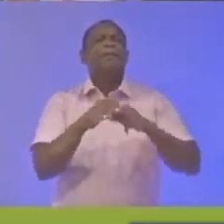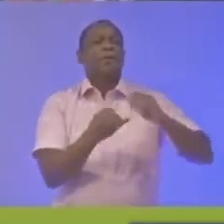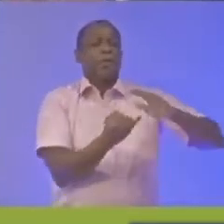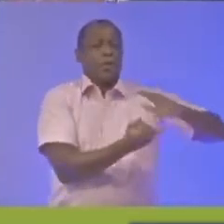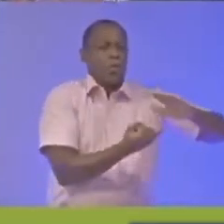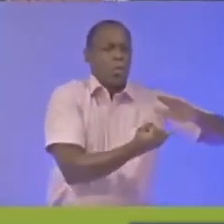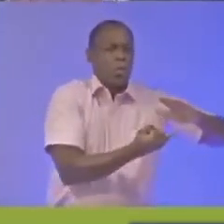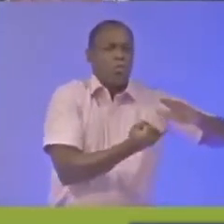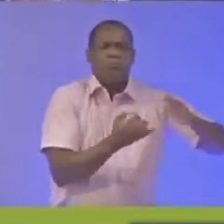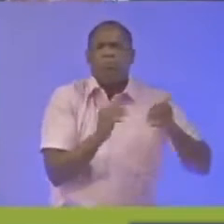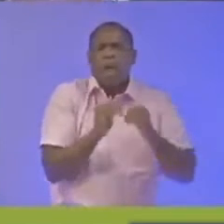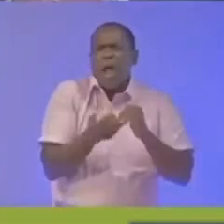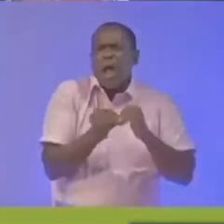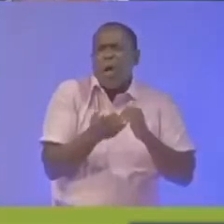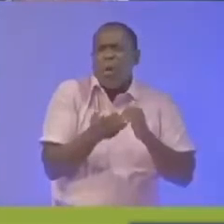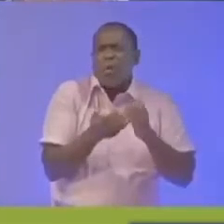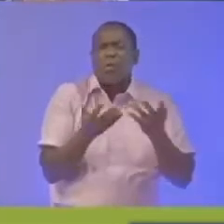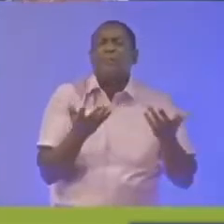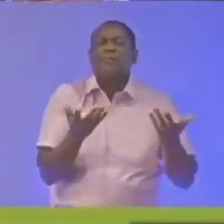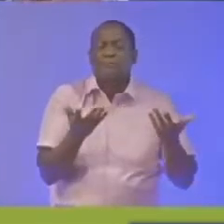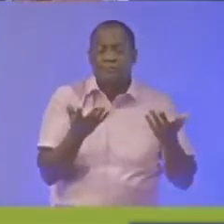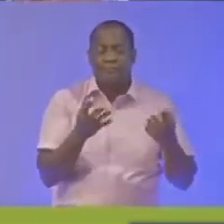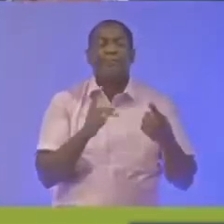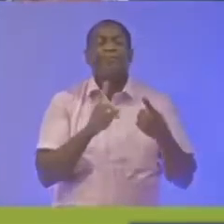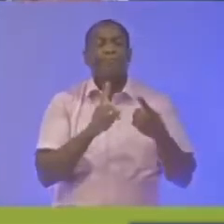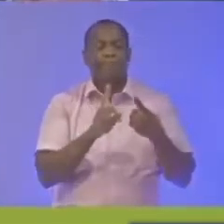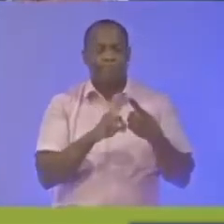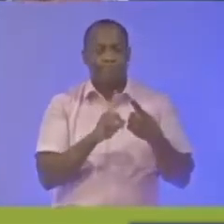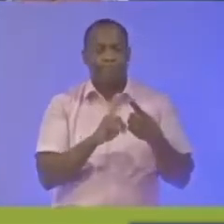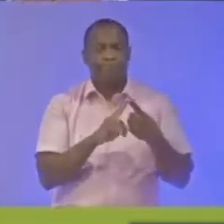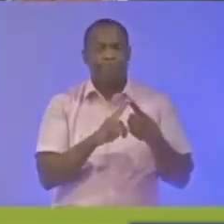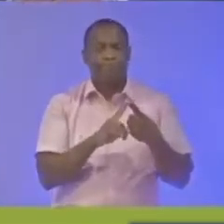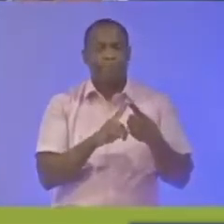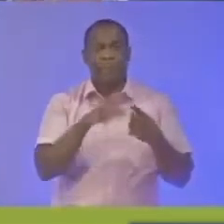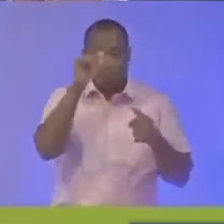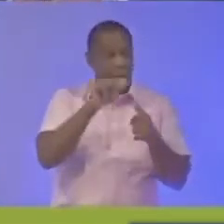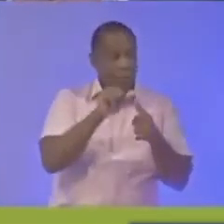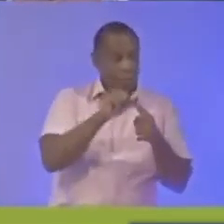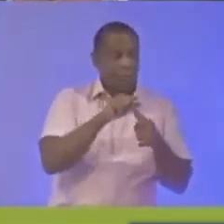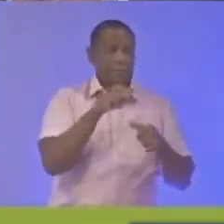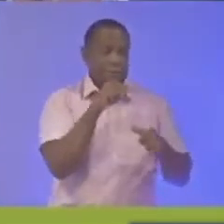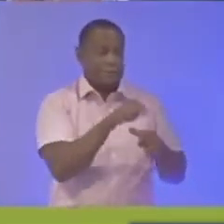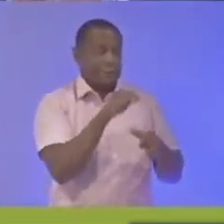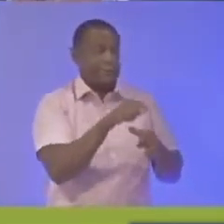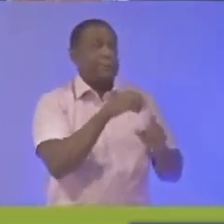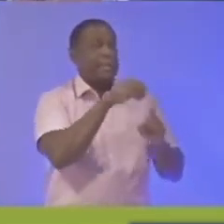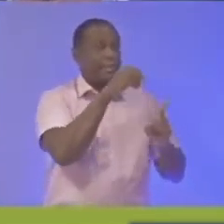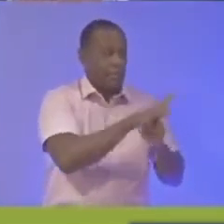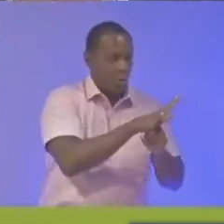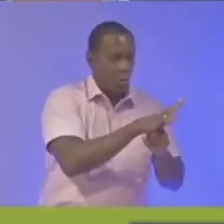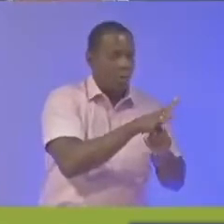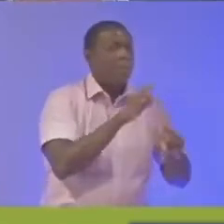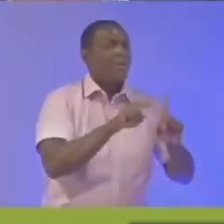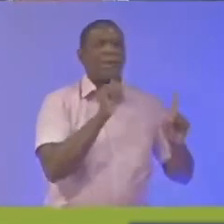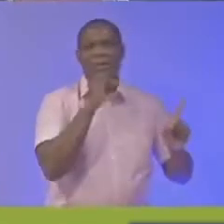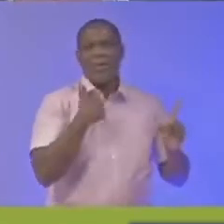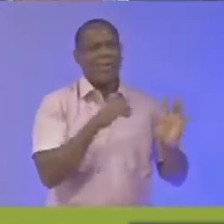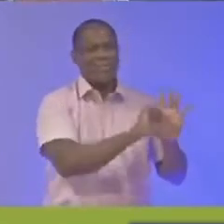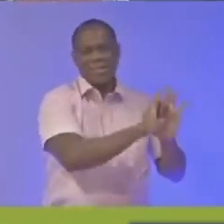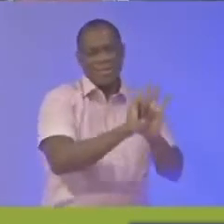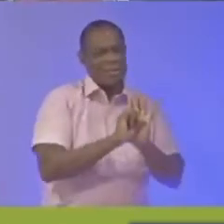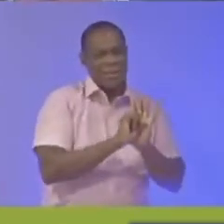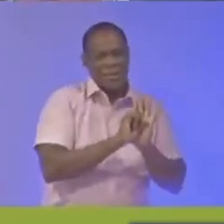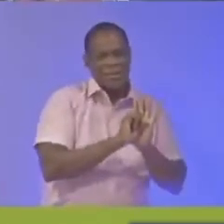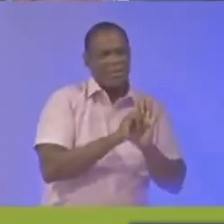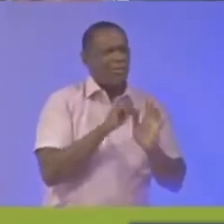remind the discharge for the quarantine again is for persons who would have been exposed without symptoms those are primary